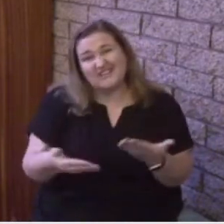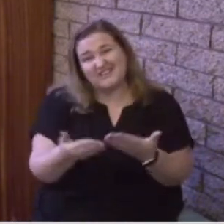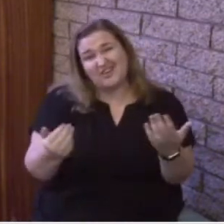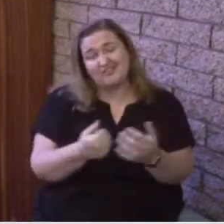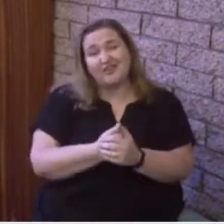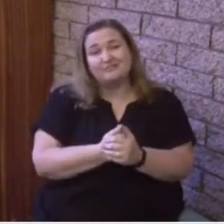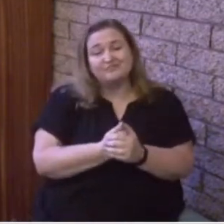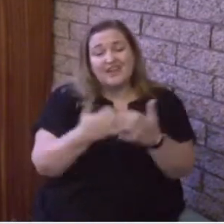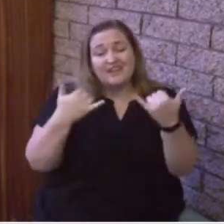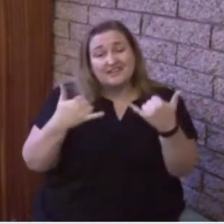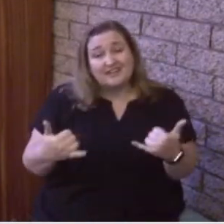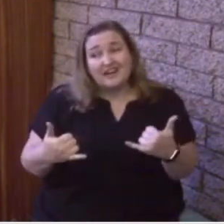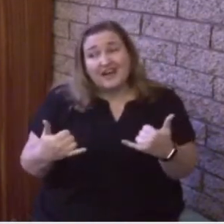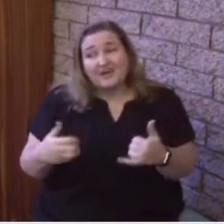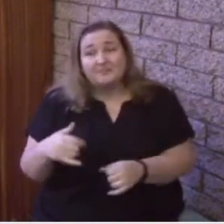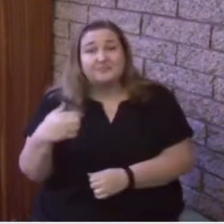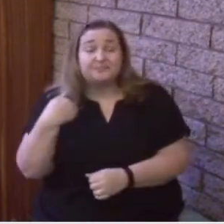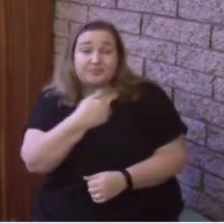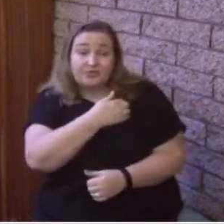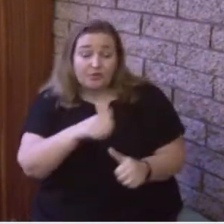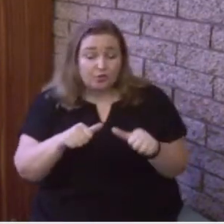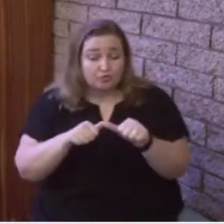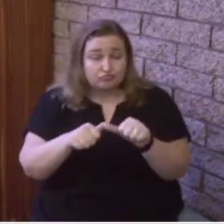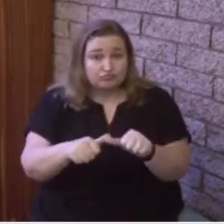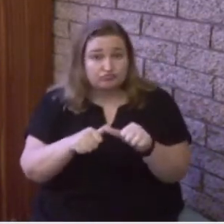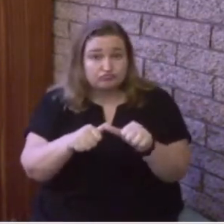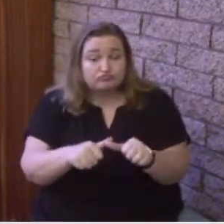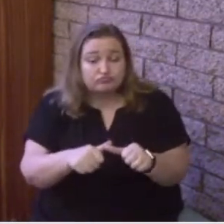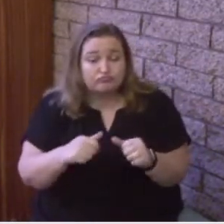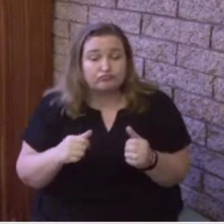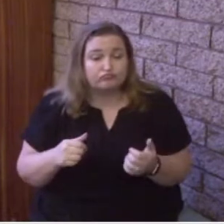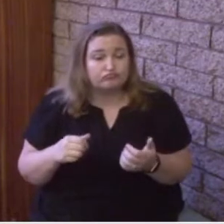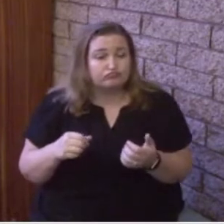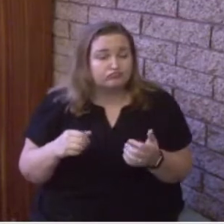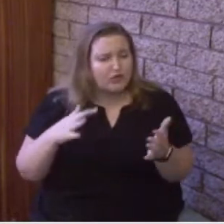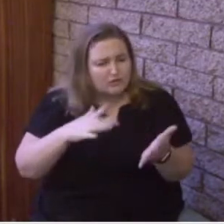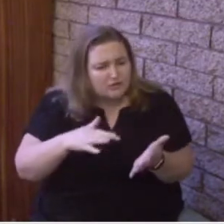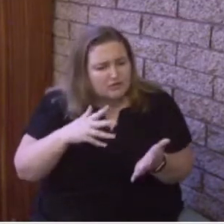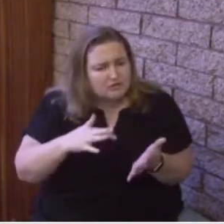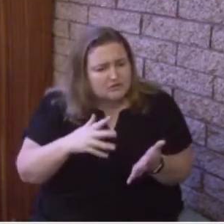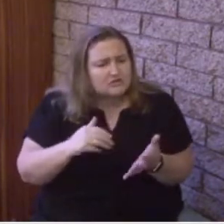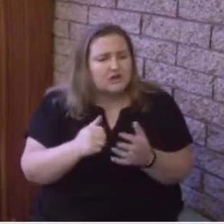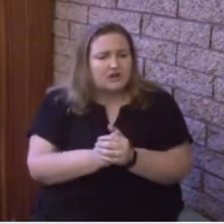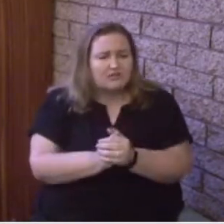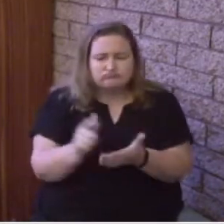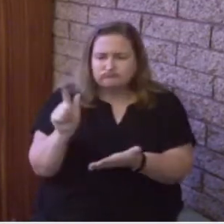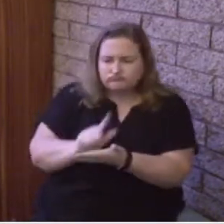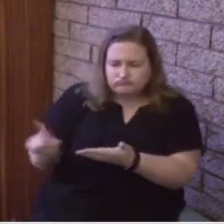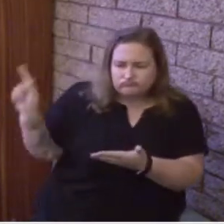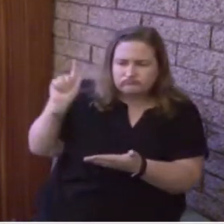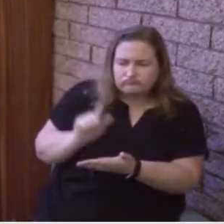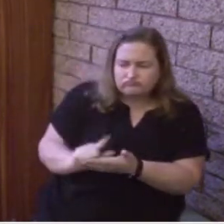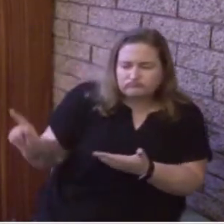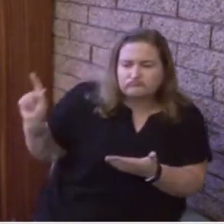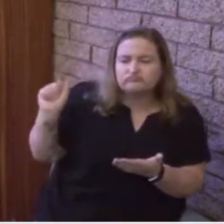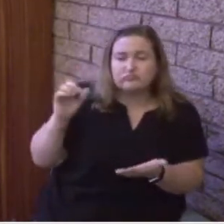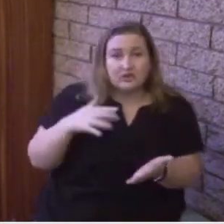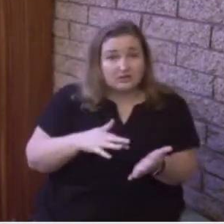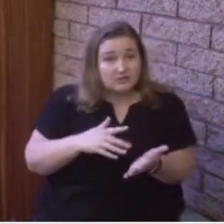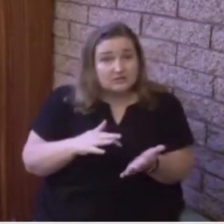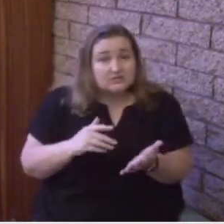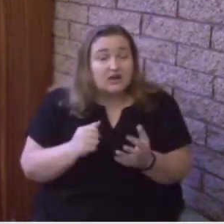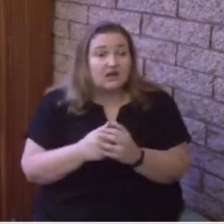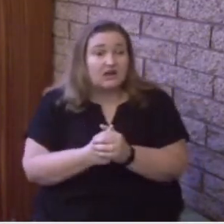Today, we're going to continue studying. Over the last several weeks, we've been studying each key